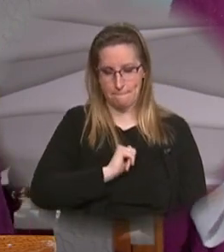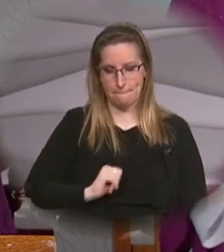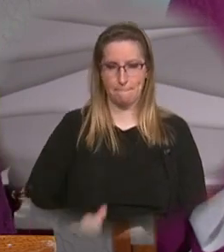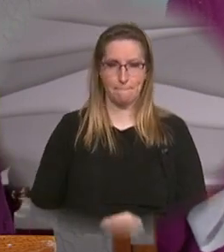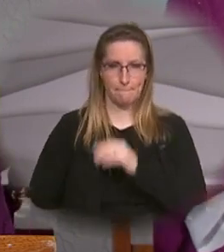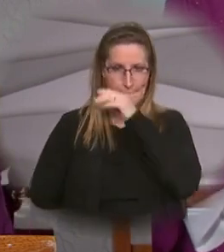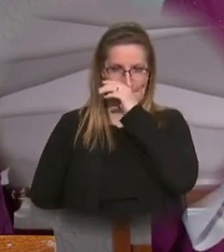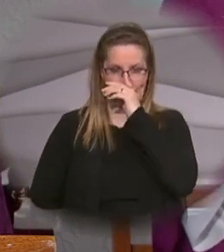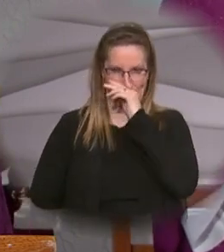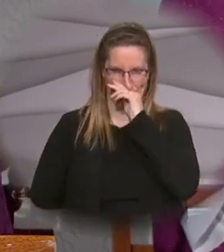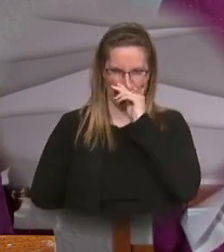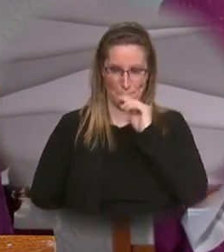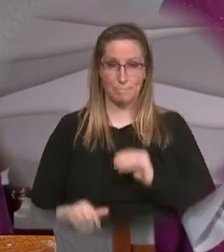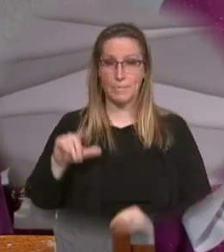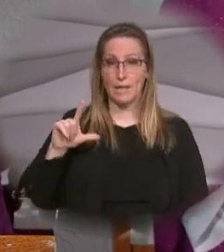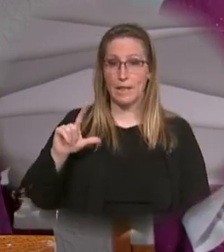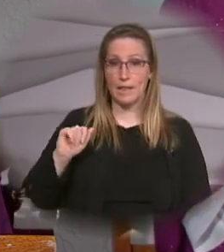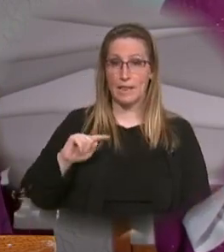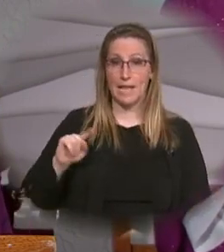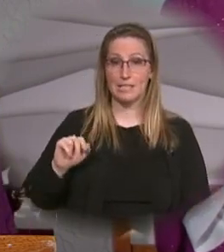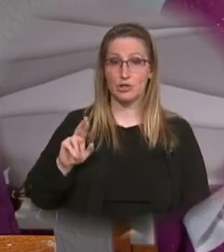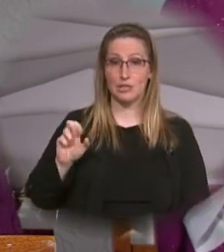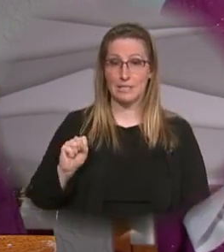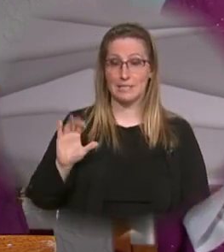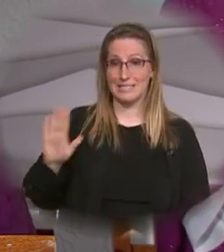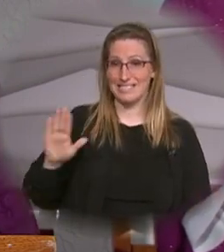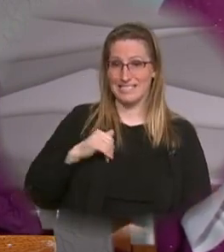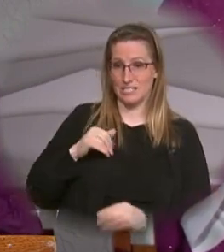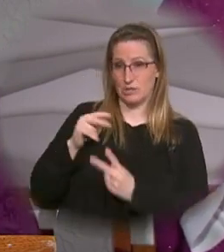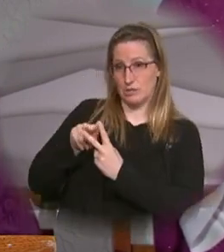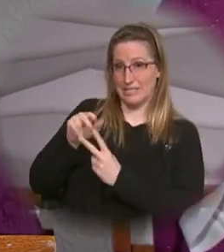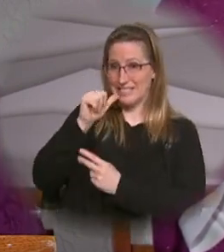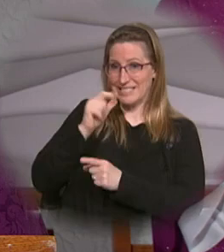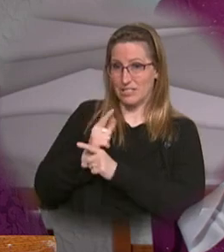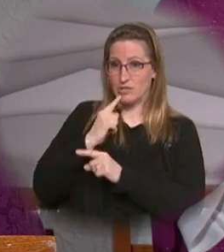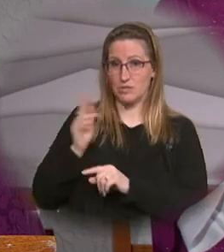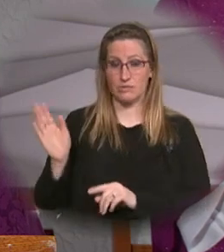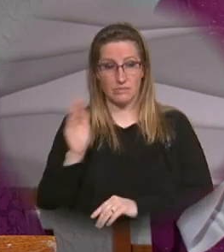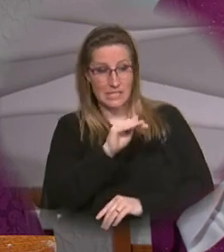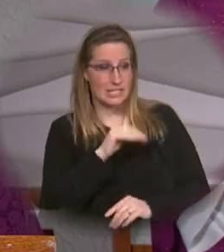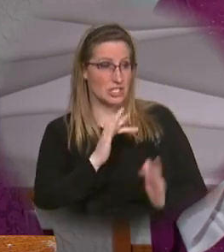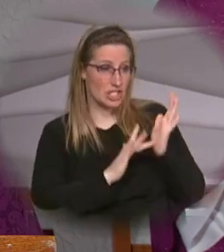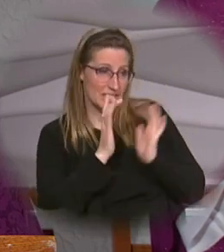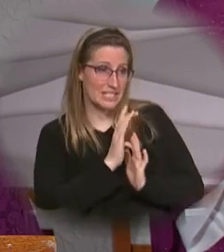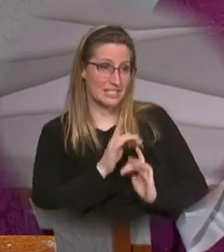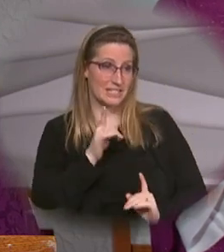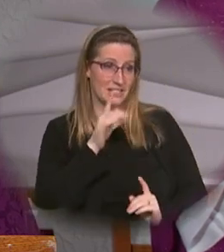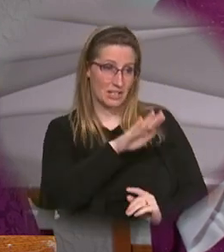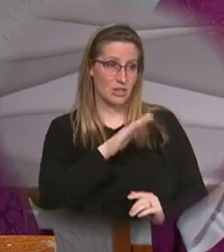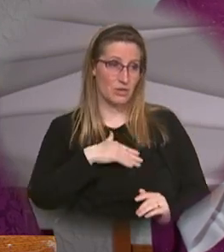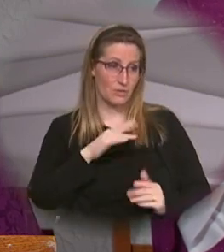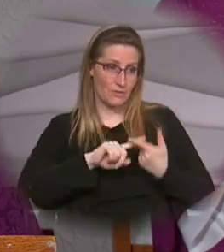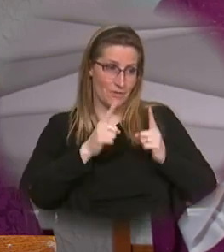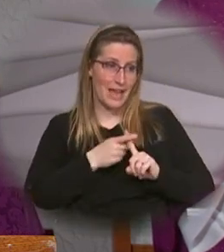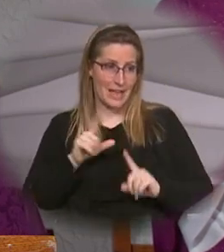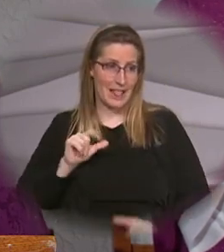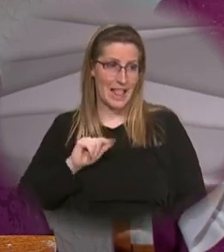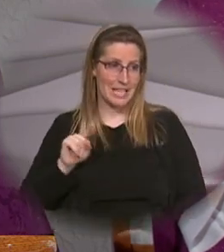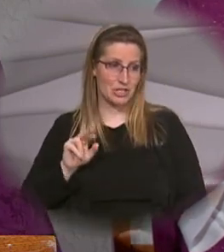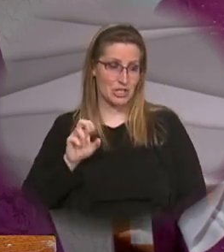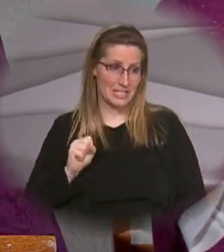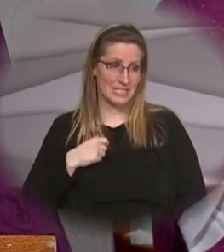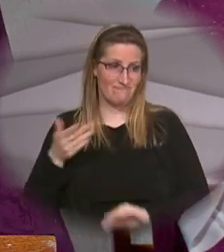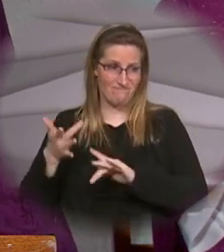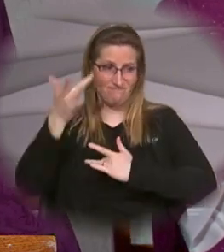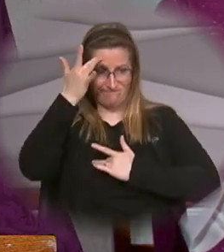the sisters of Lazarus sent word to Jesus saying Master the one you love is ill when